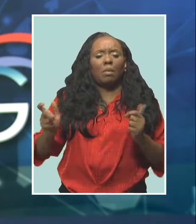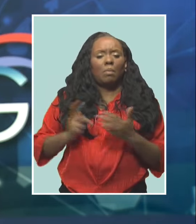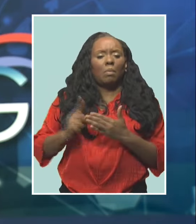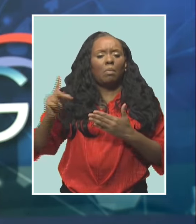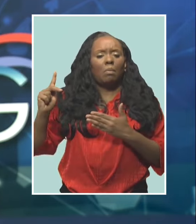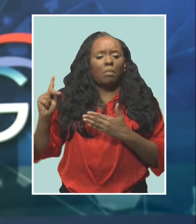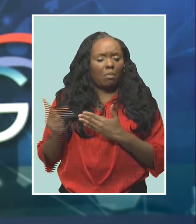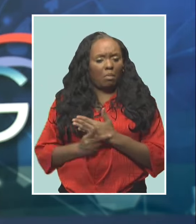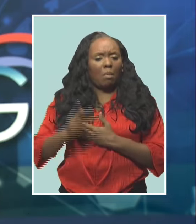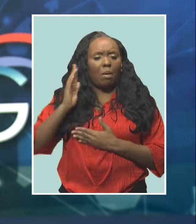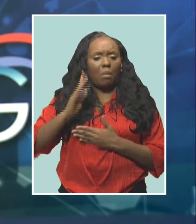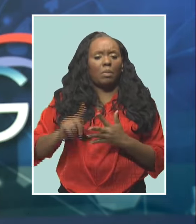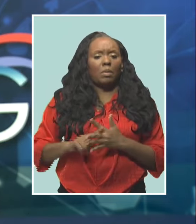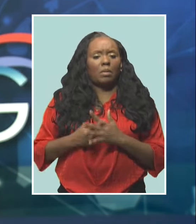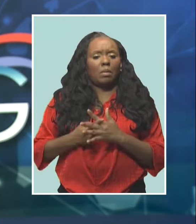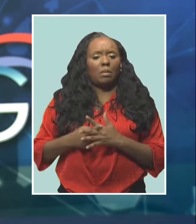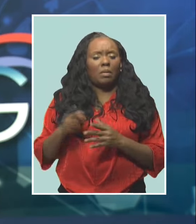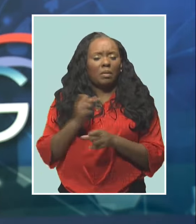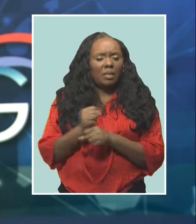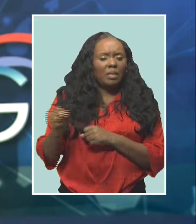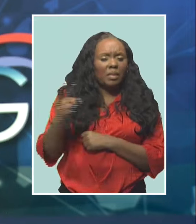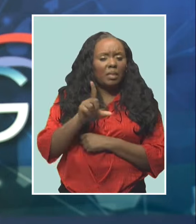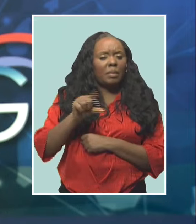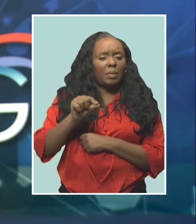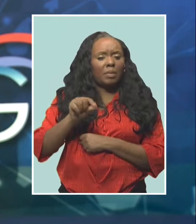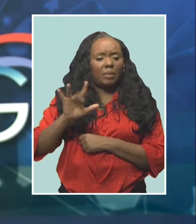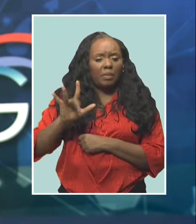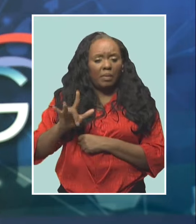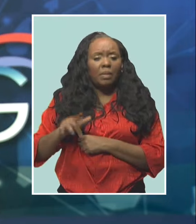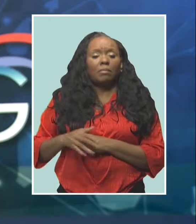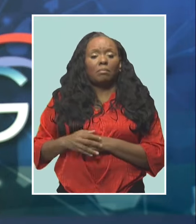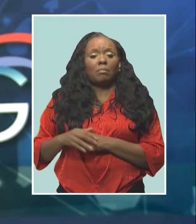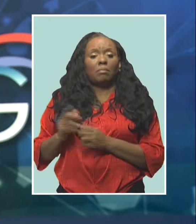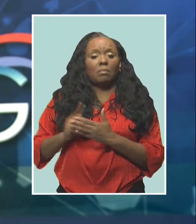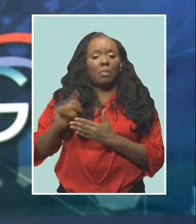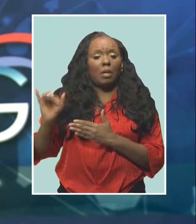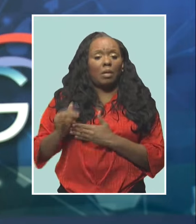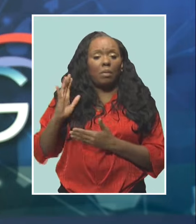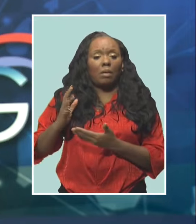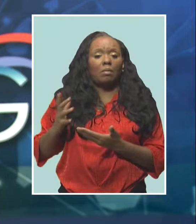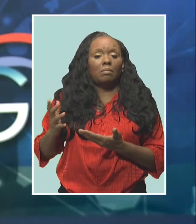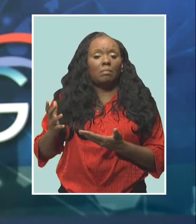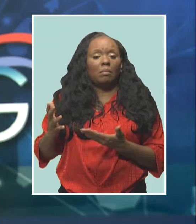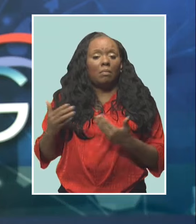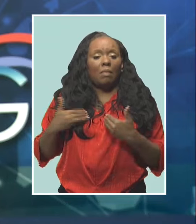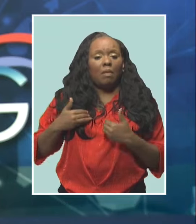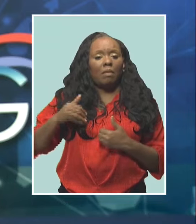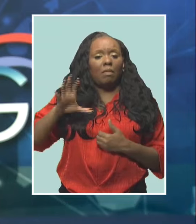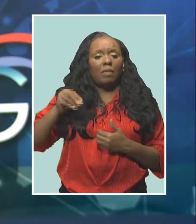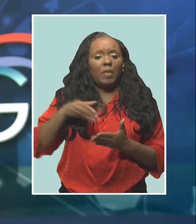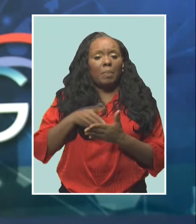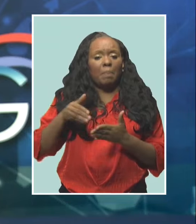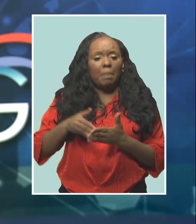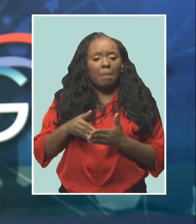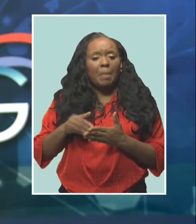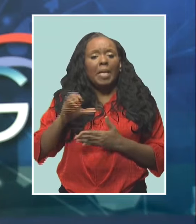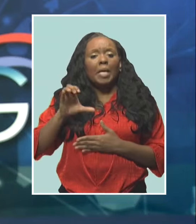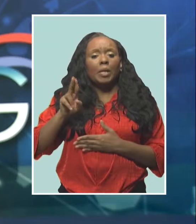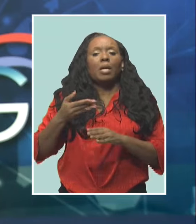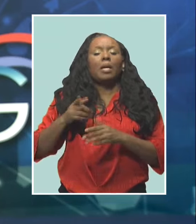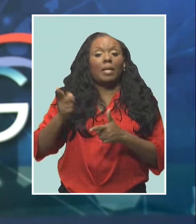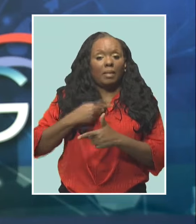expected start-up timeline of early 2025, the project will bring 50 million standard cubic feet of gas per day